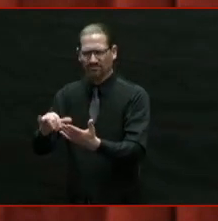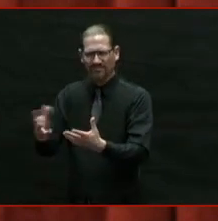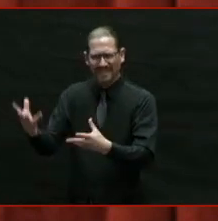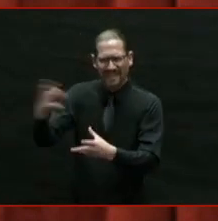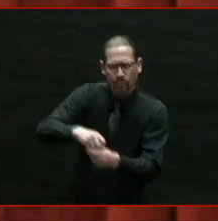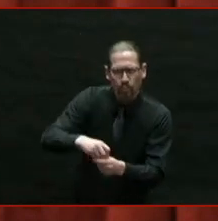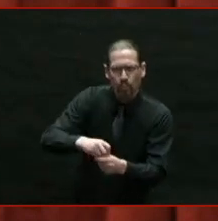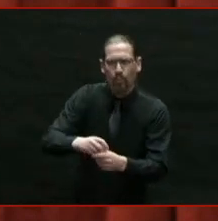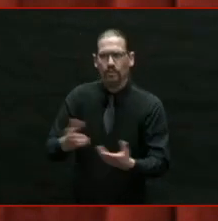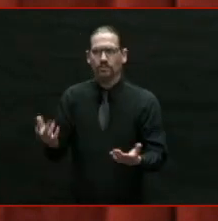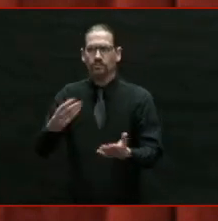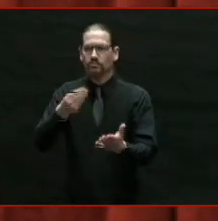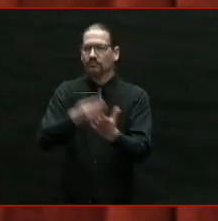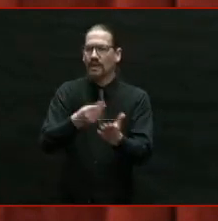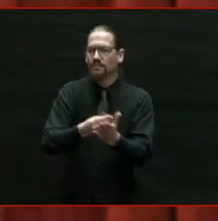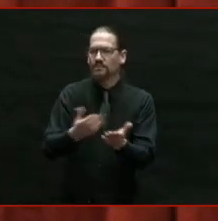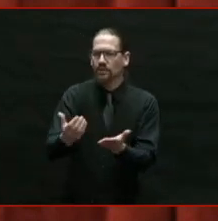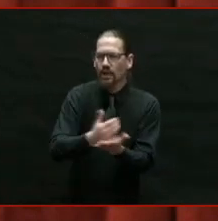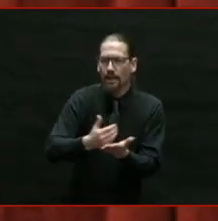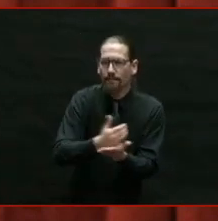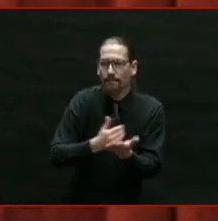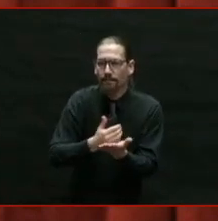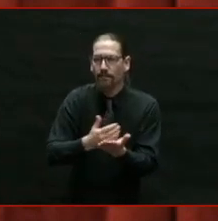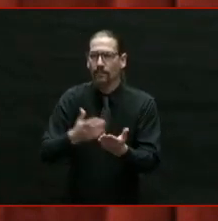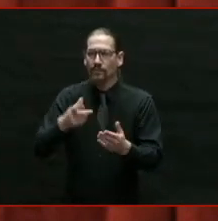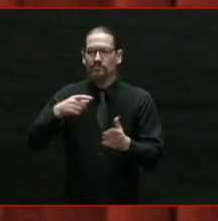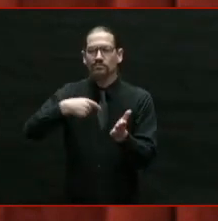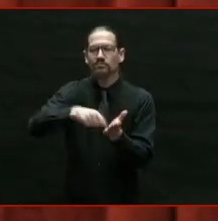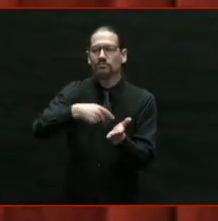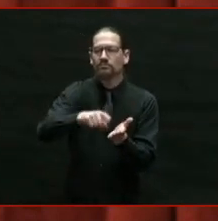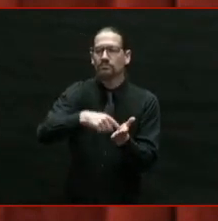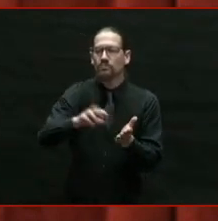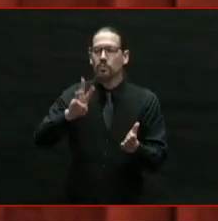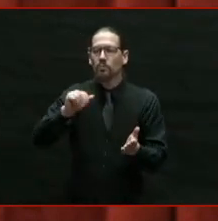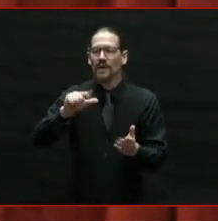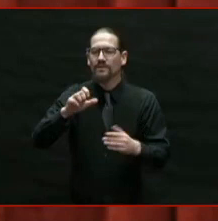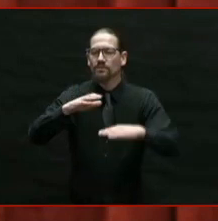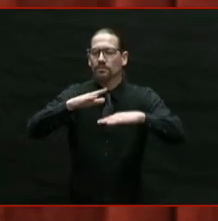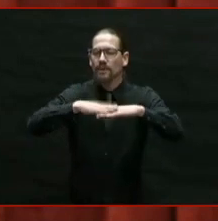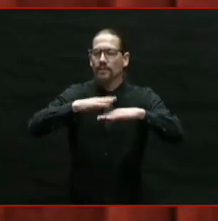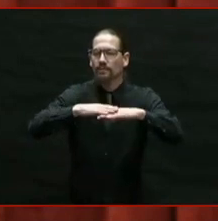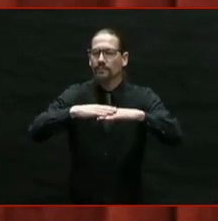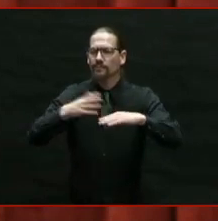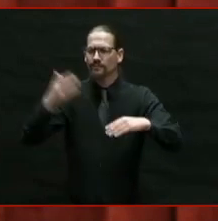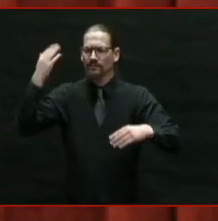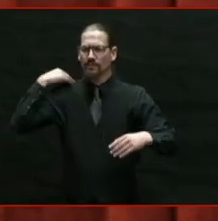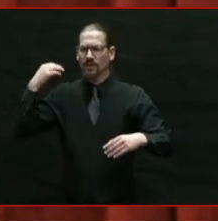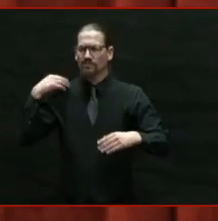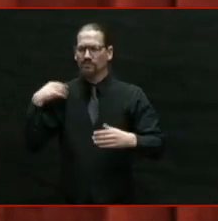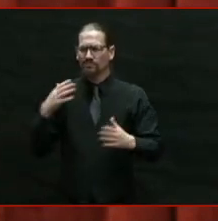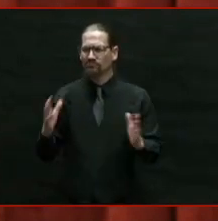child care and home care workers. Jobs held primarily of women in color.